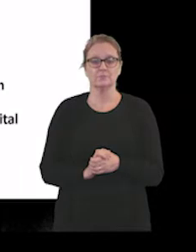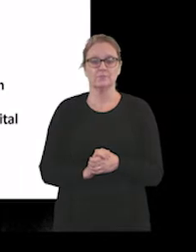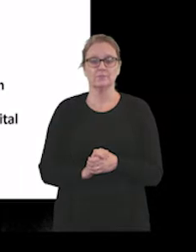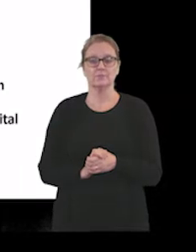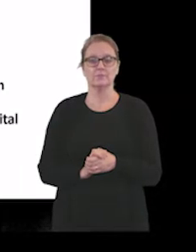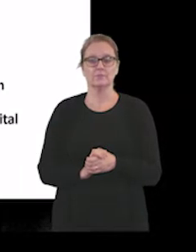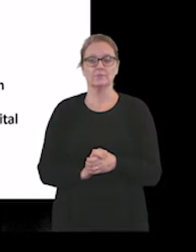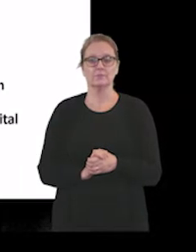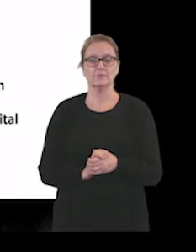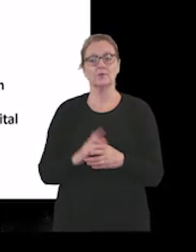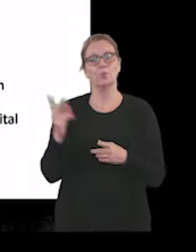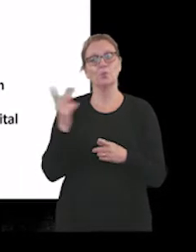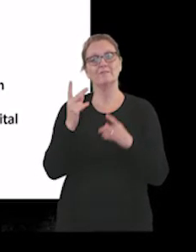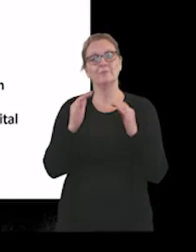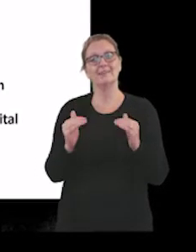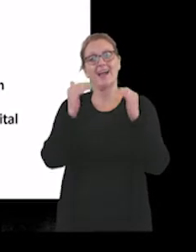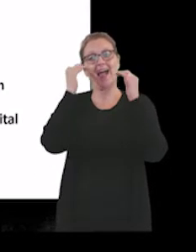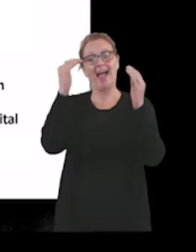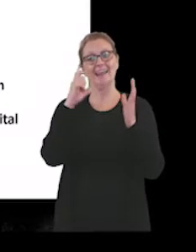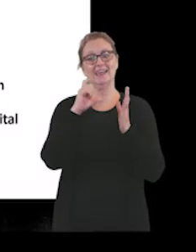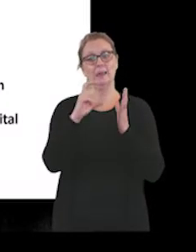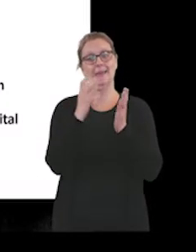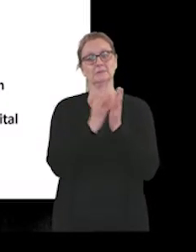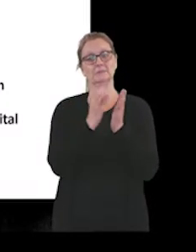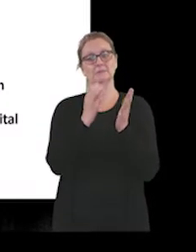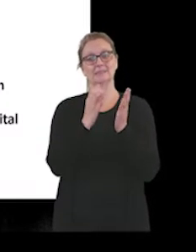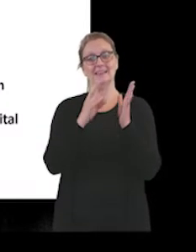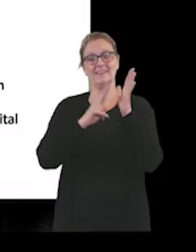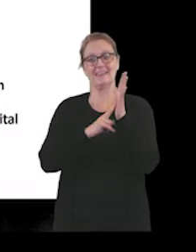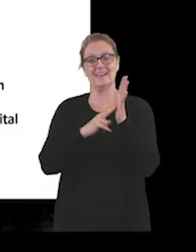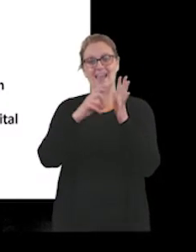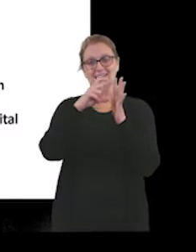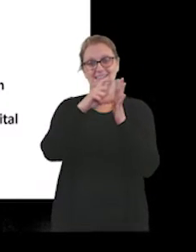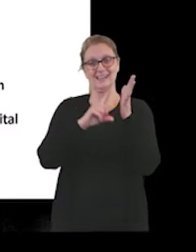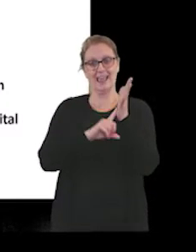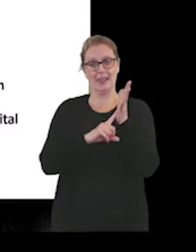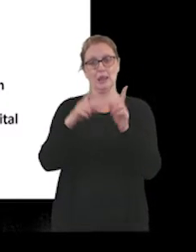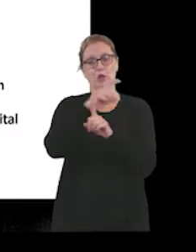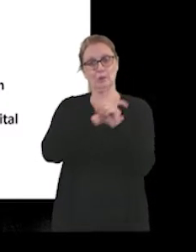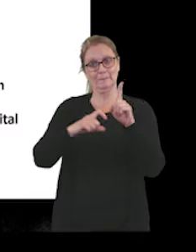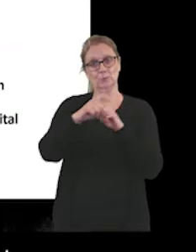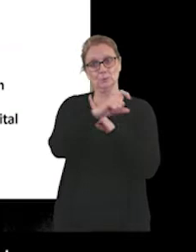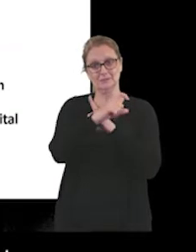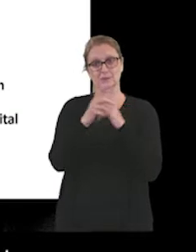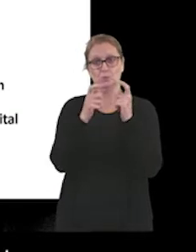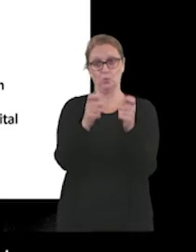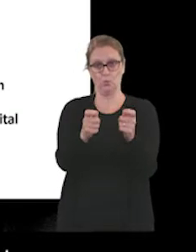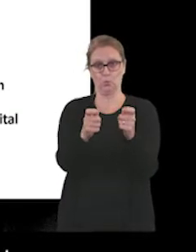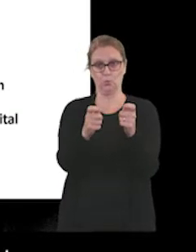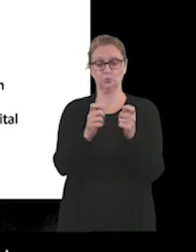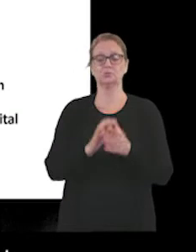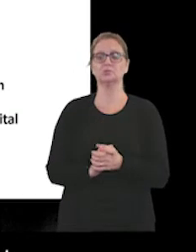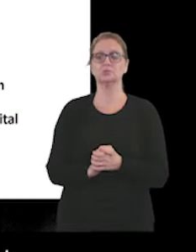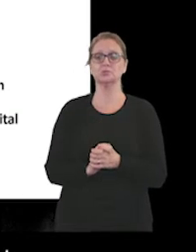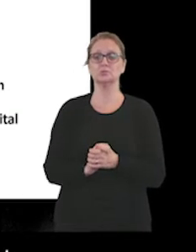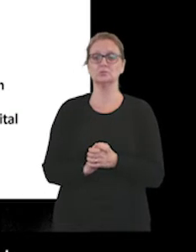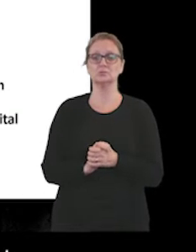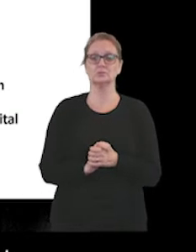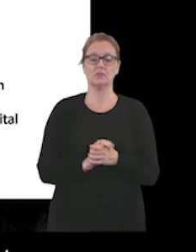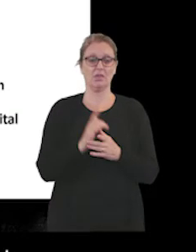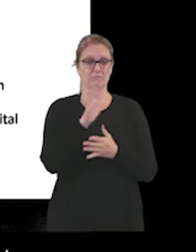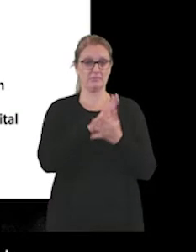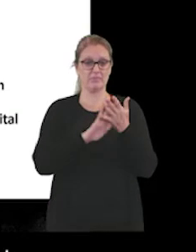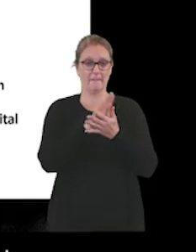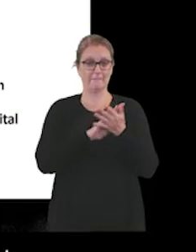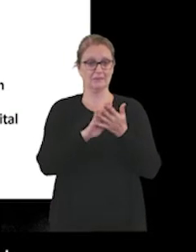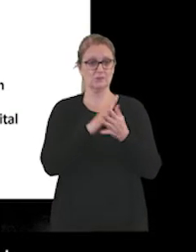We've been highly commended in the LDL, NDL community awards in relation to